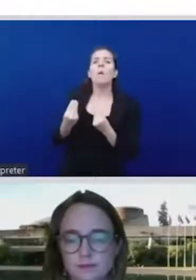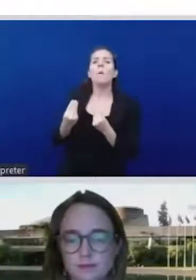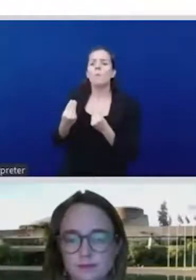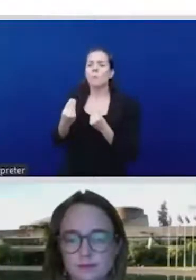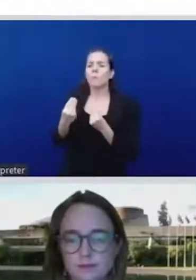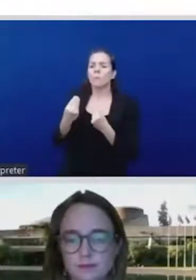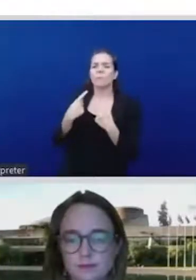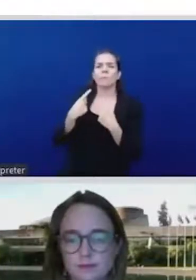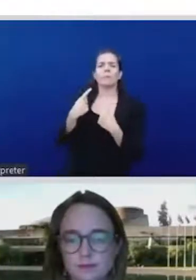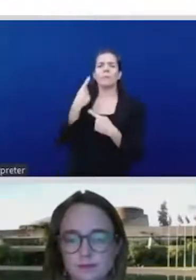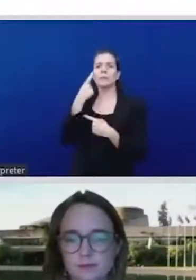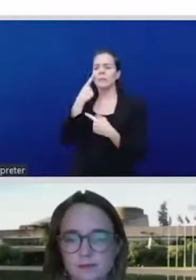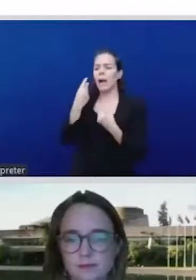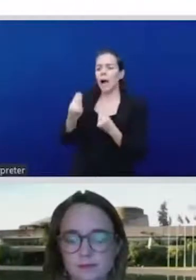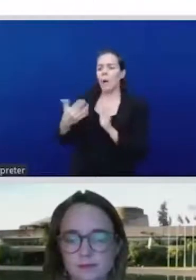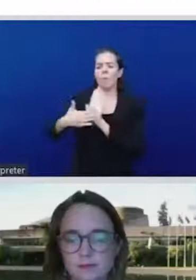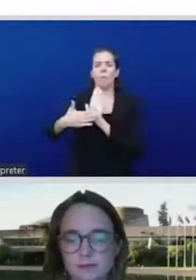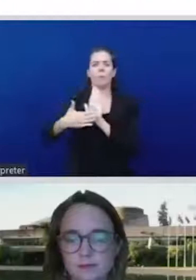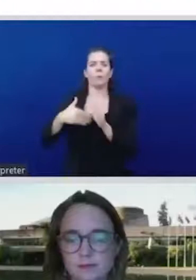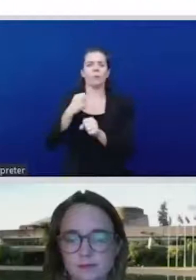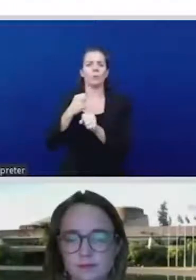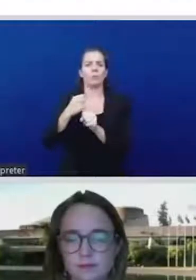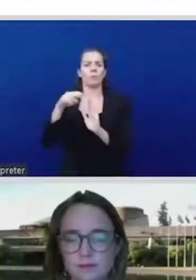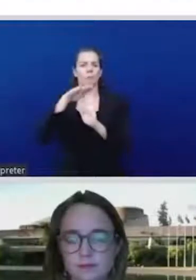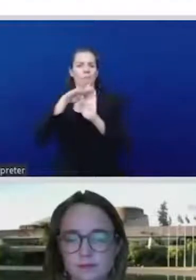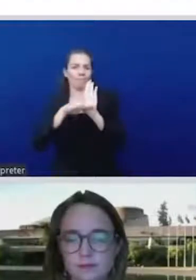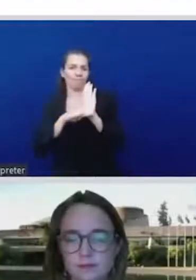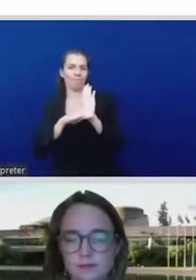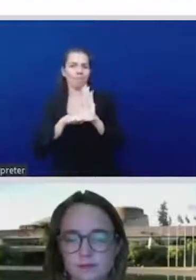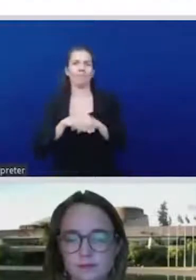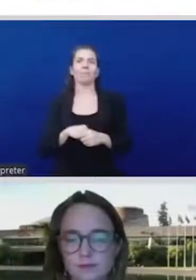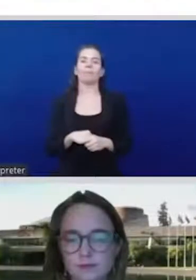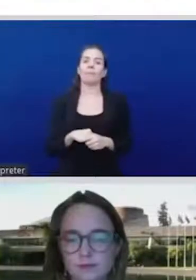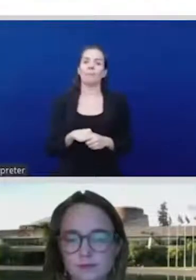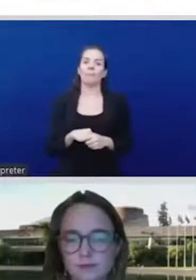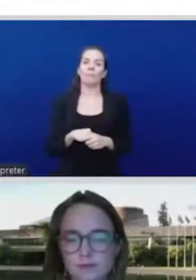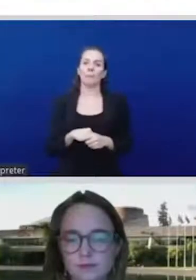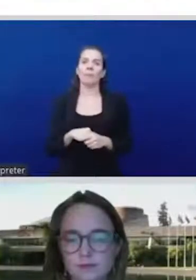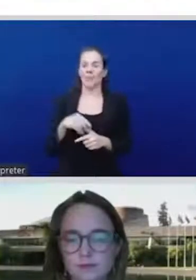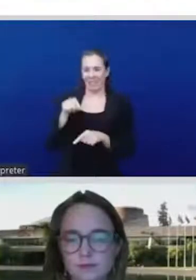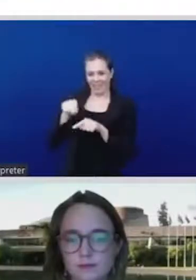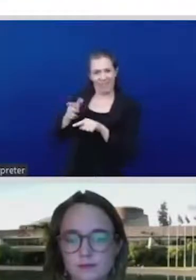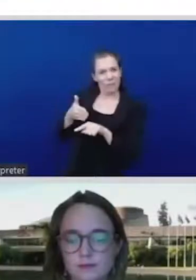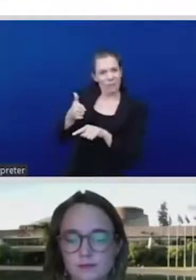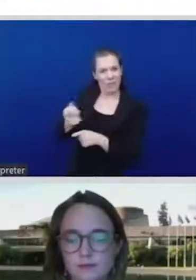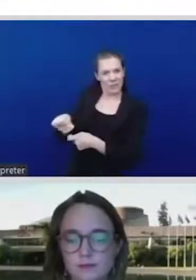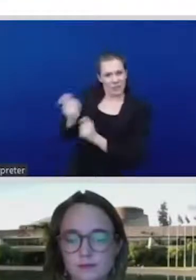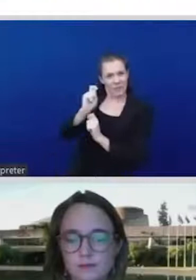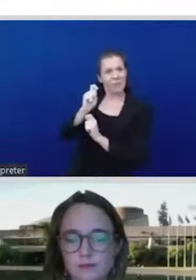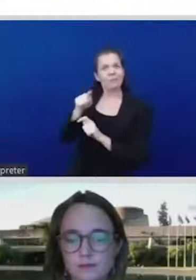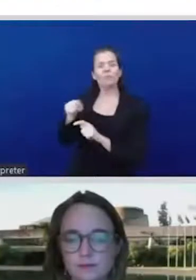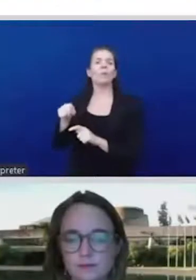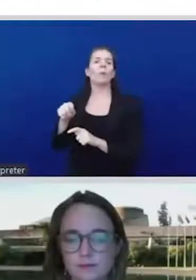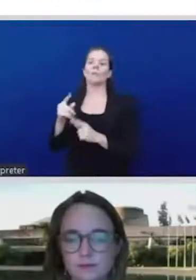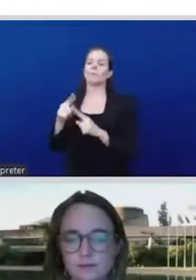market. So which results in exportations of our labor or the inability of our goods then have to compete